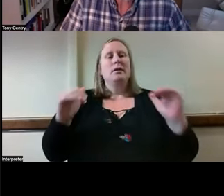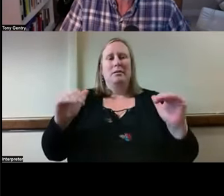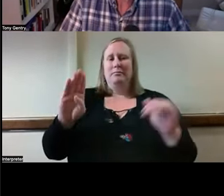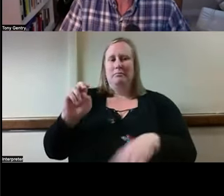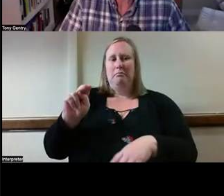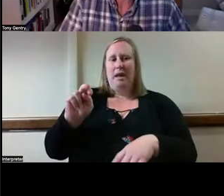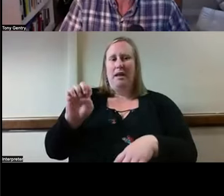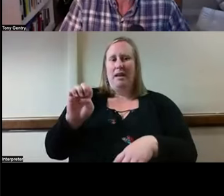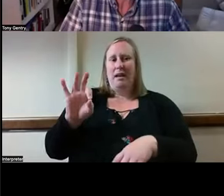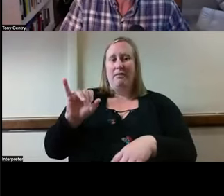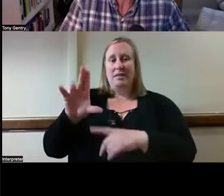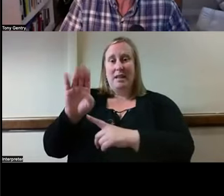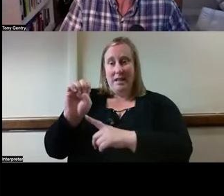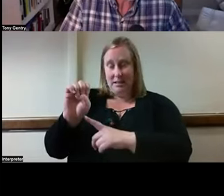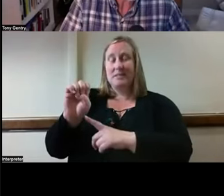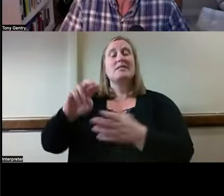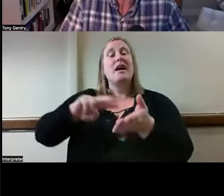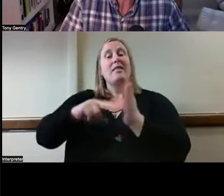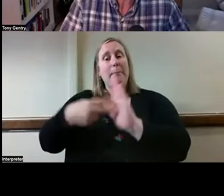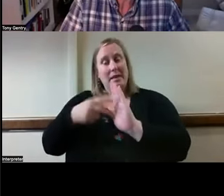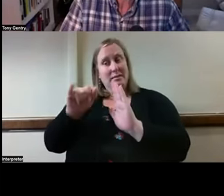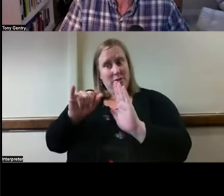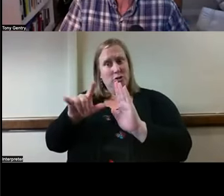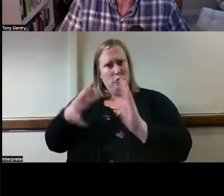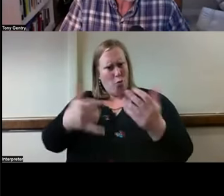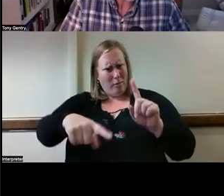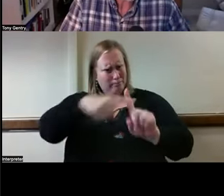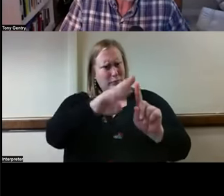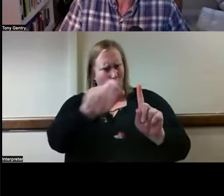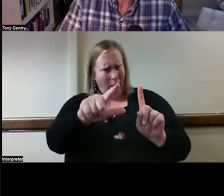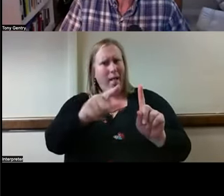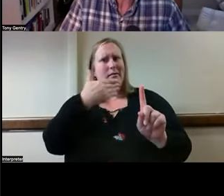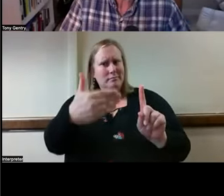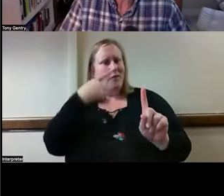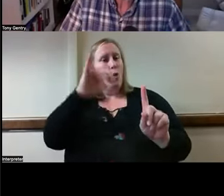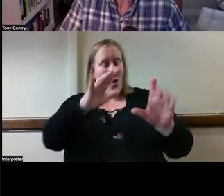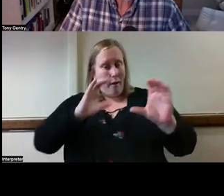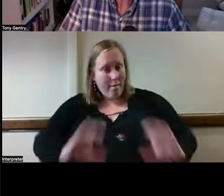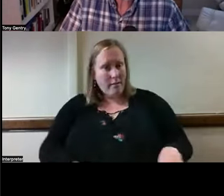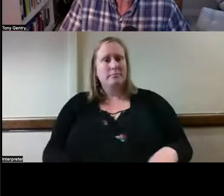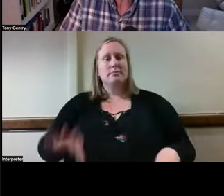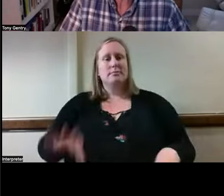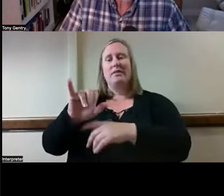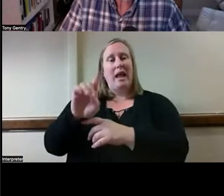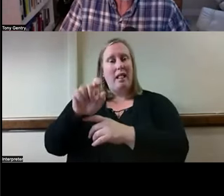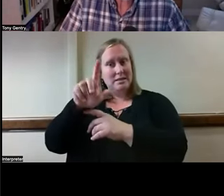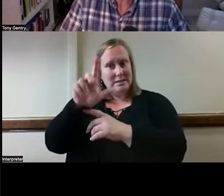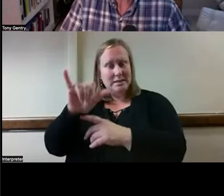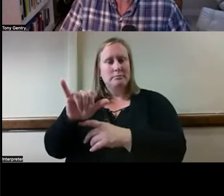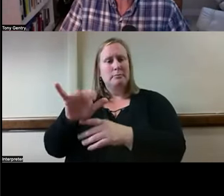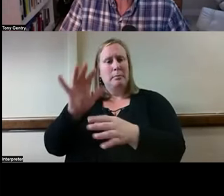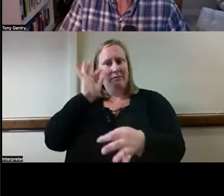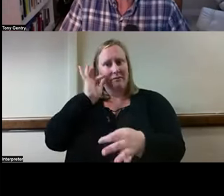others, promoting the well-being of your clients. Fidelity, to be faithful, to keep your promises